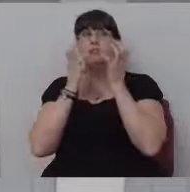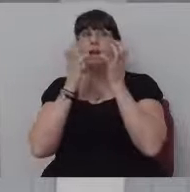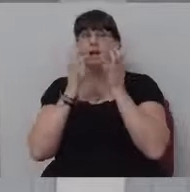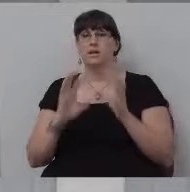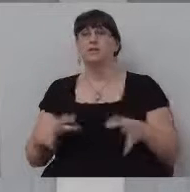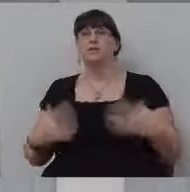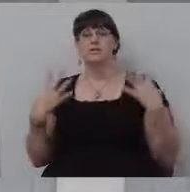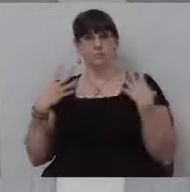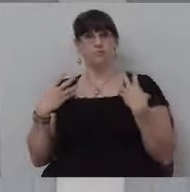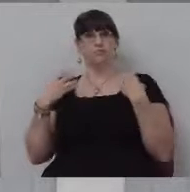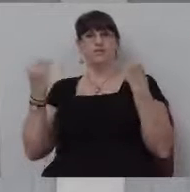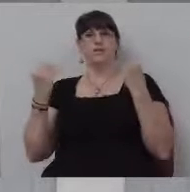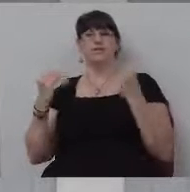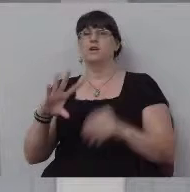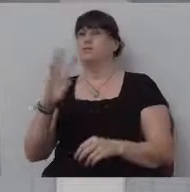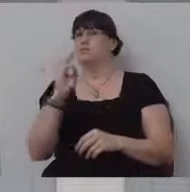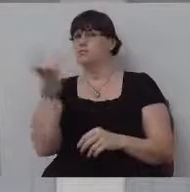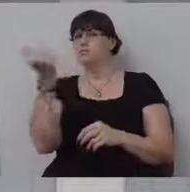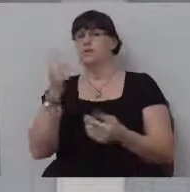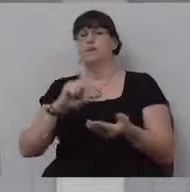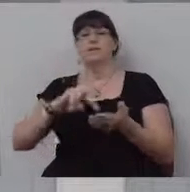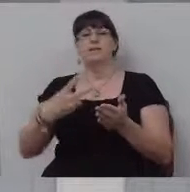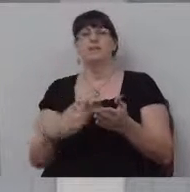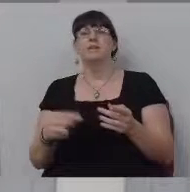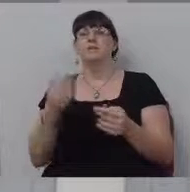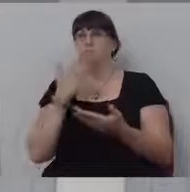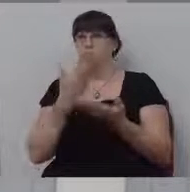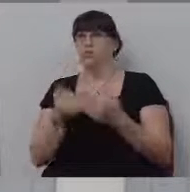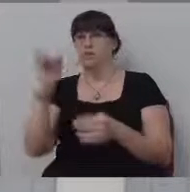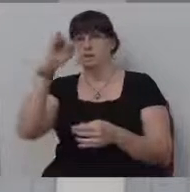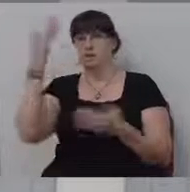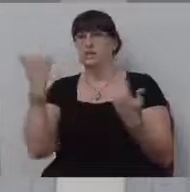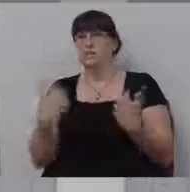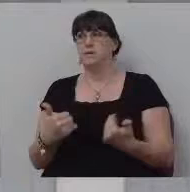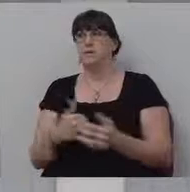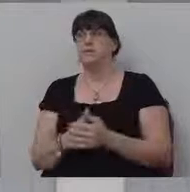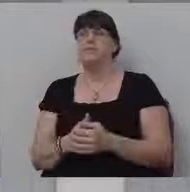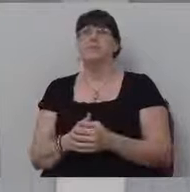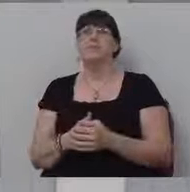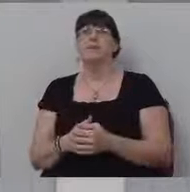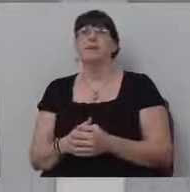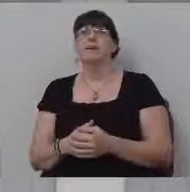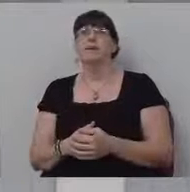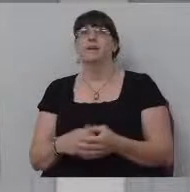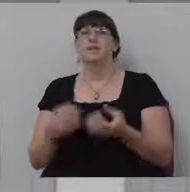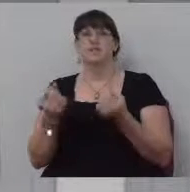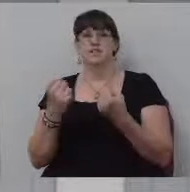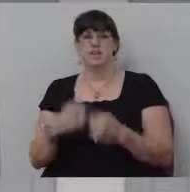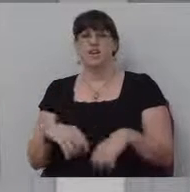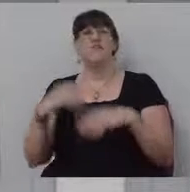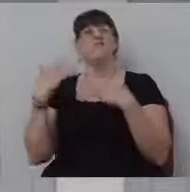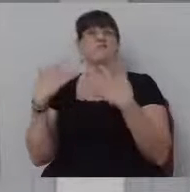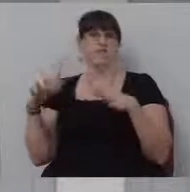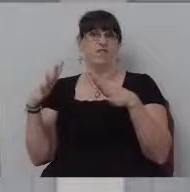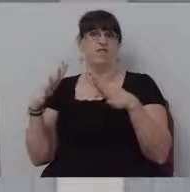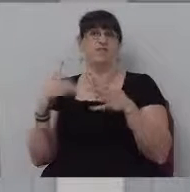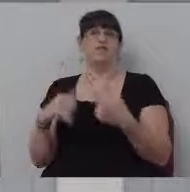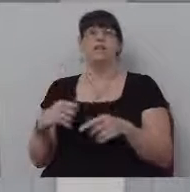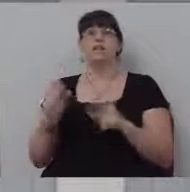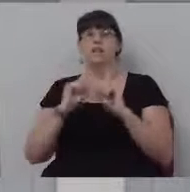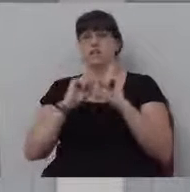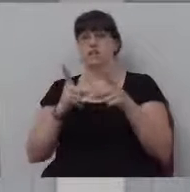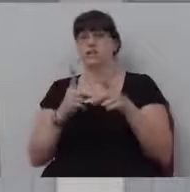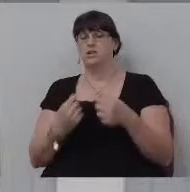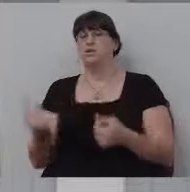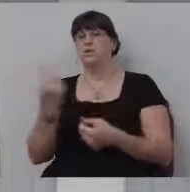that quick. Seemed like a good idea to me. Get this thing over with, you know, just, you know, get her done and go on with